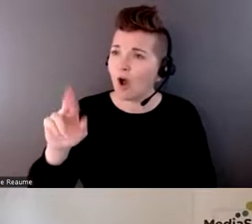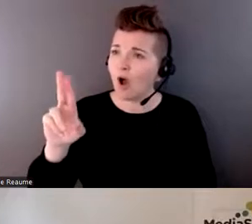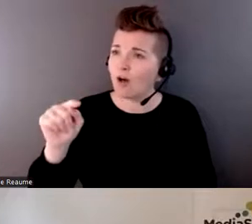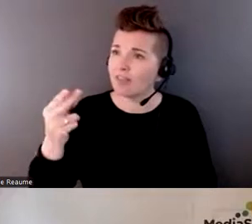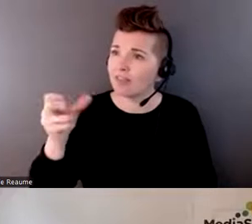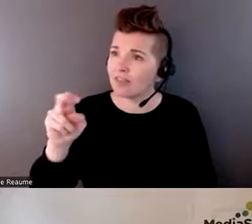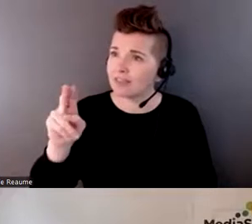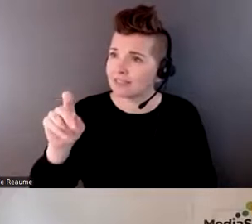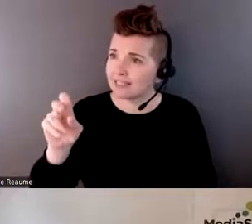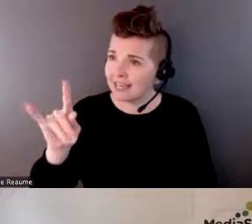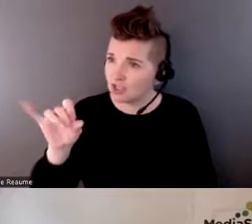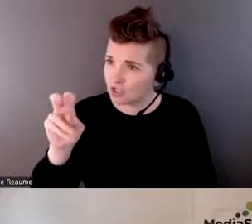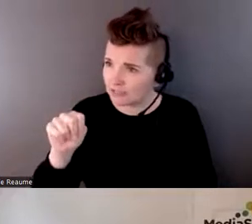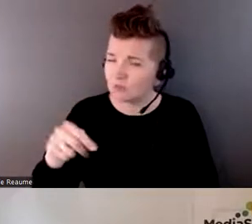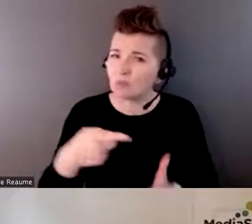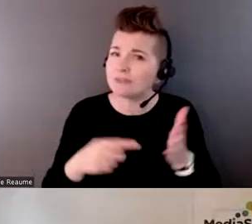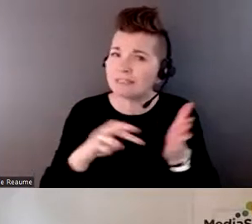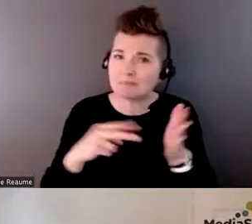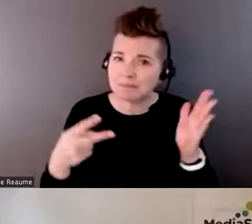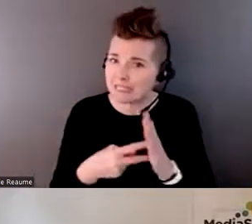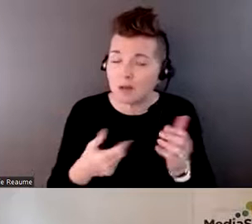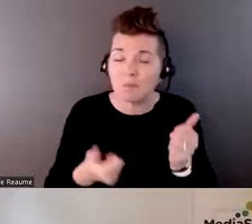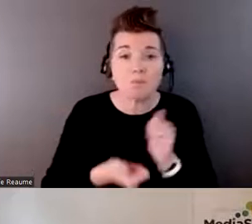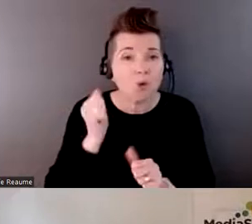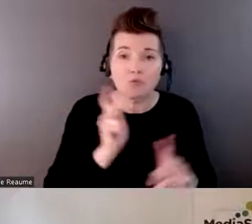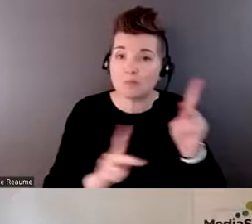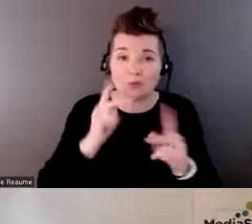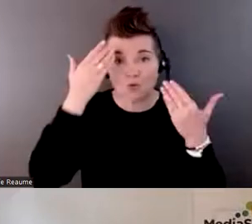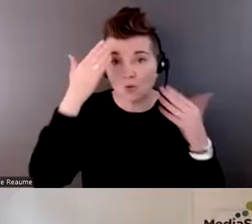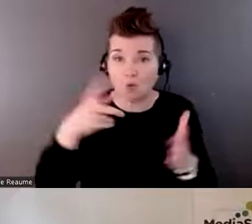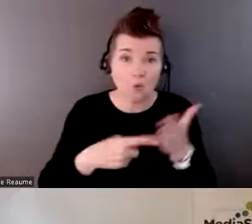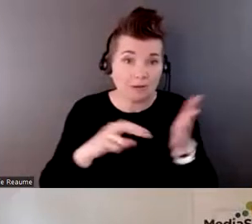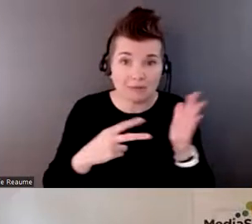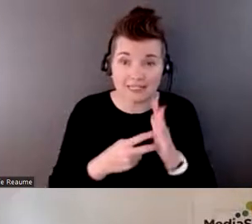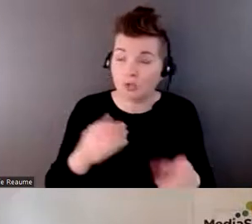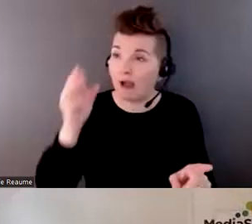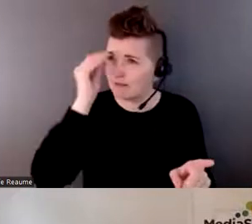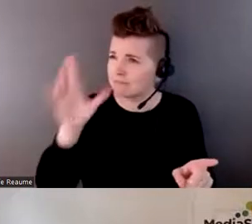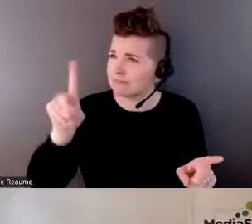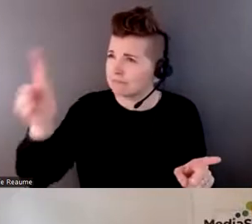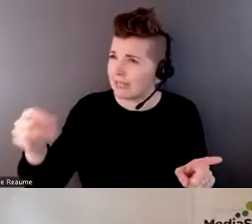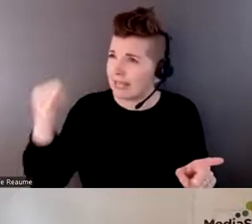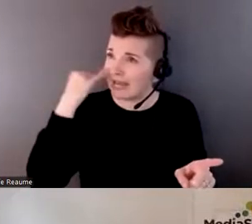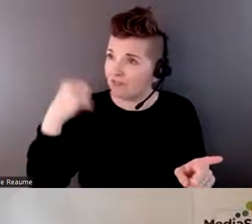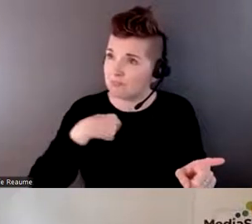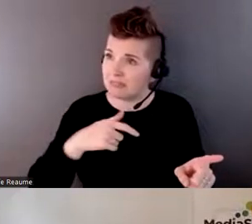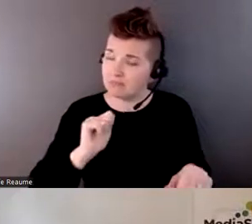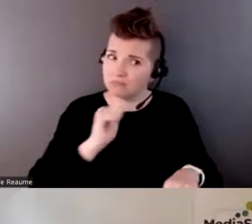know what that is. Most people, like I said, so if I install this upgraded enhancement,